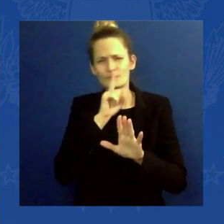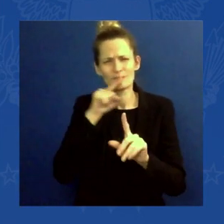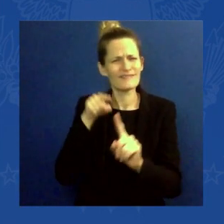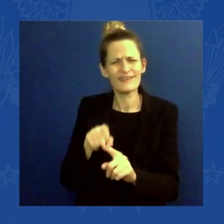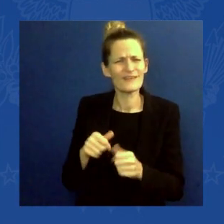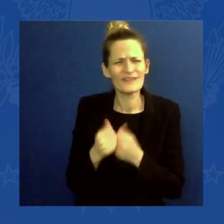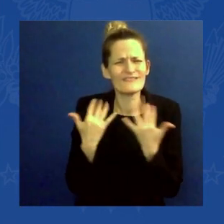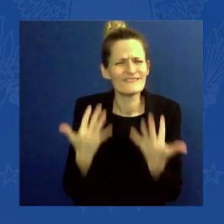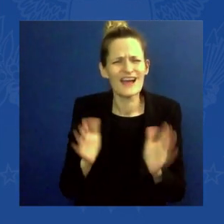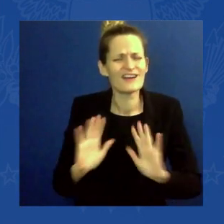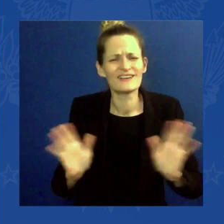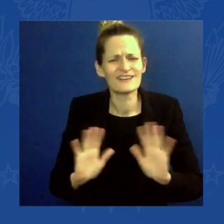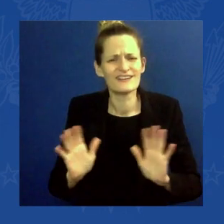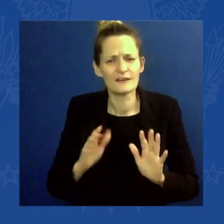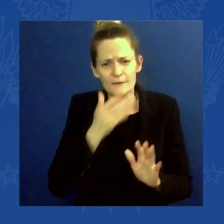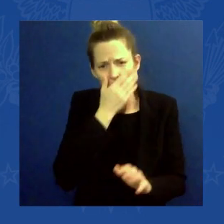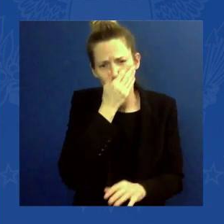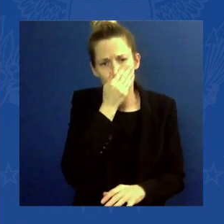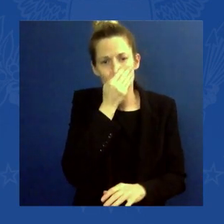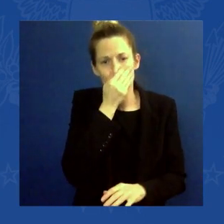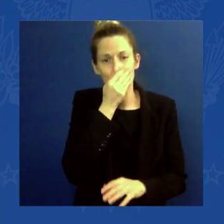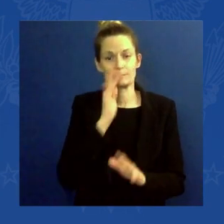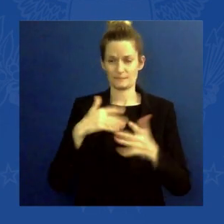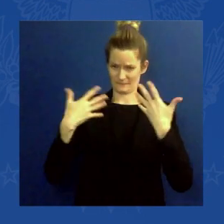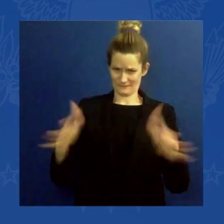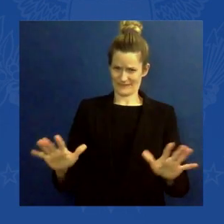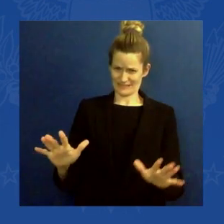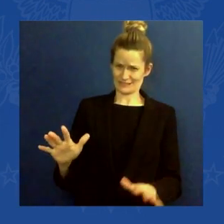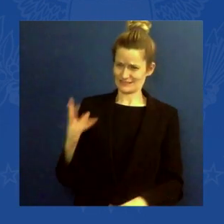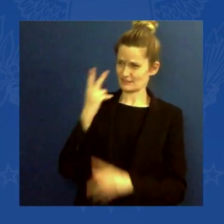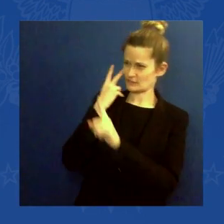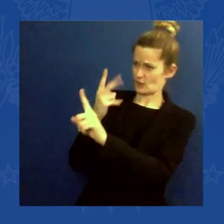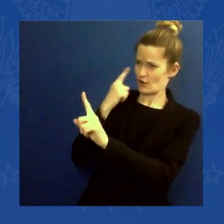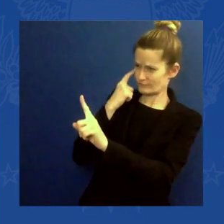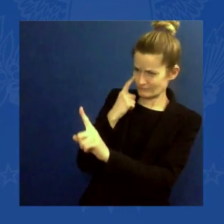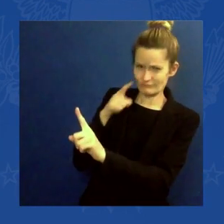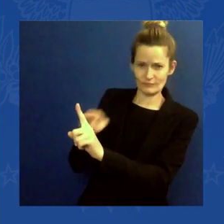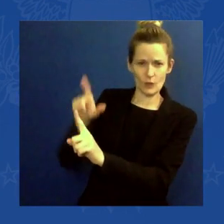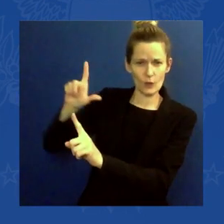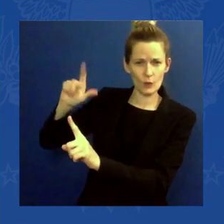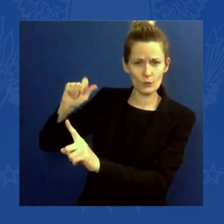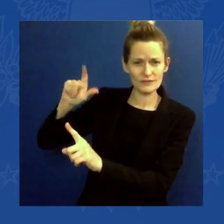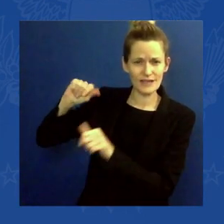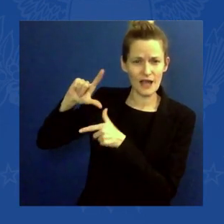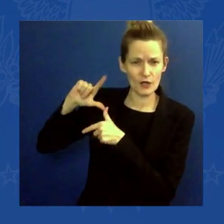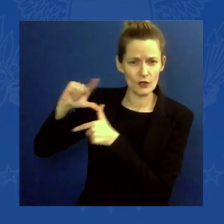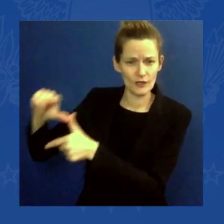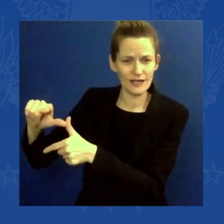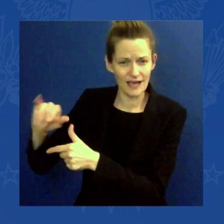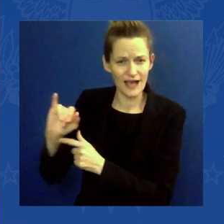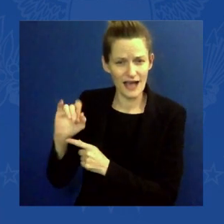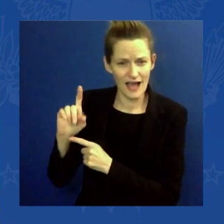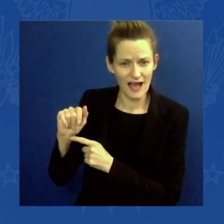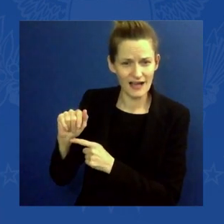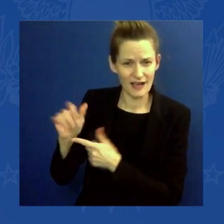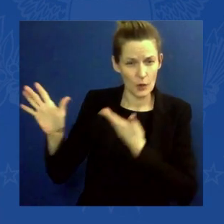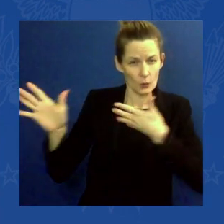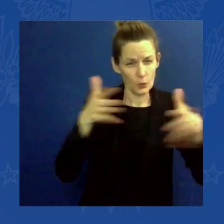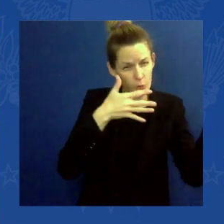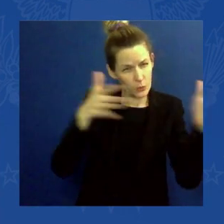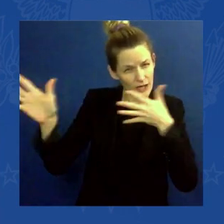where Hurricane Ada hit, and with winds up to 179 miles an hour gusting.